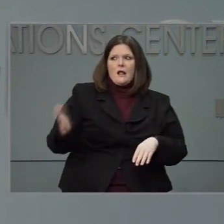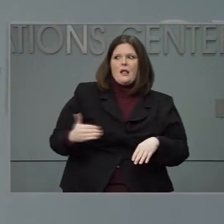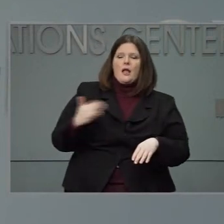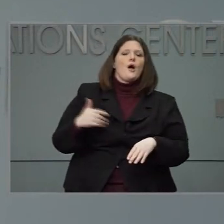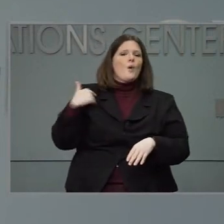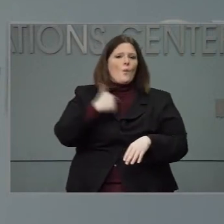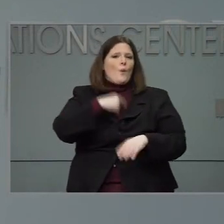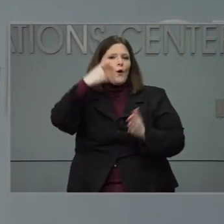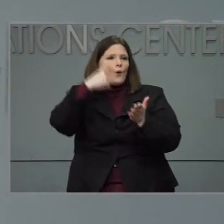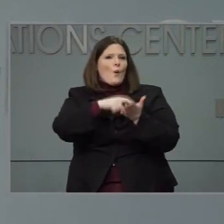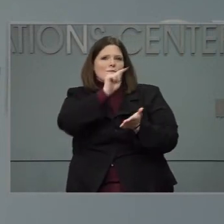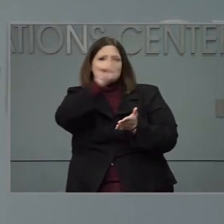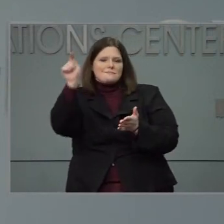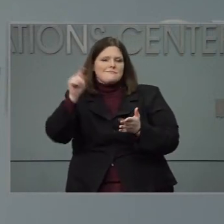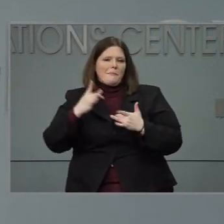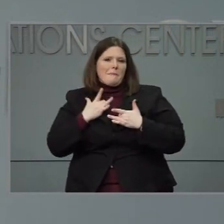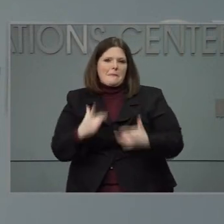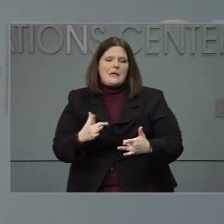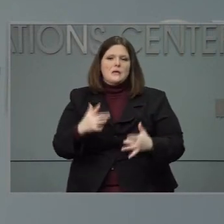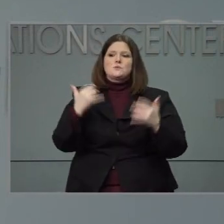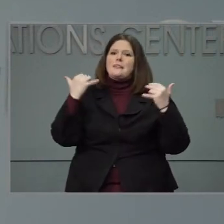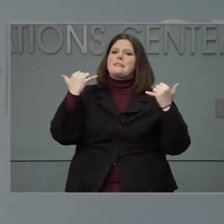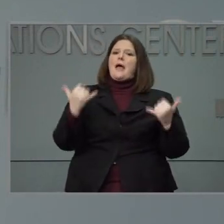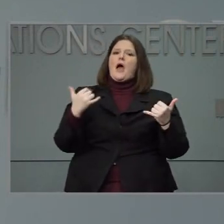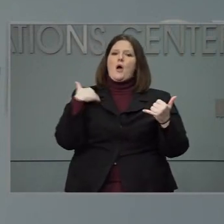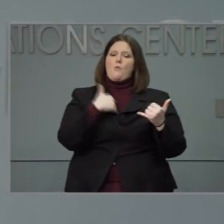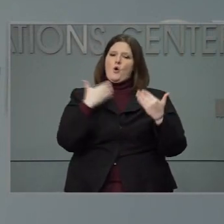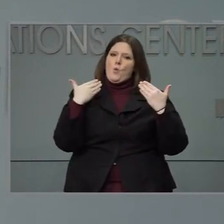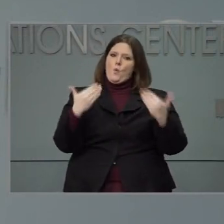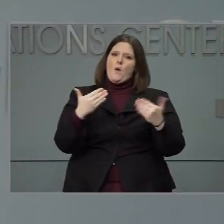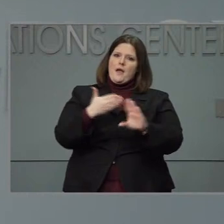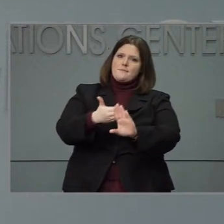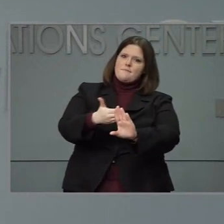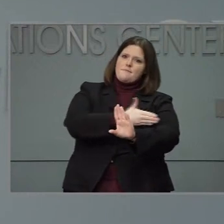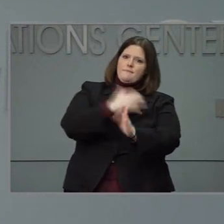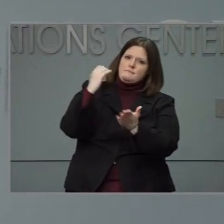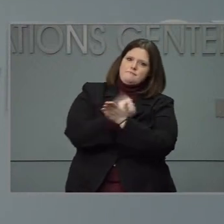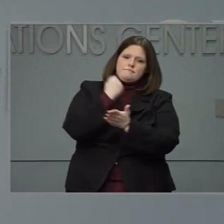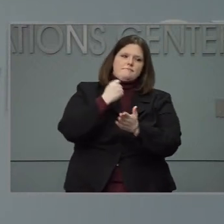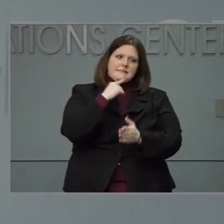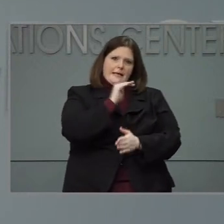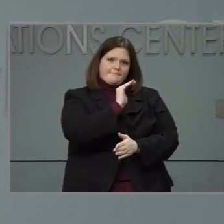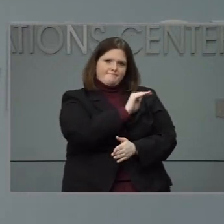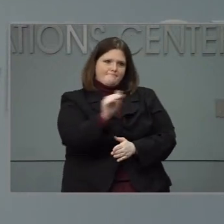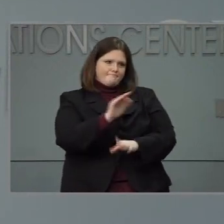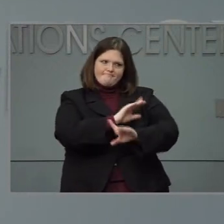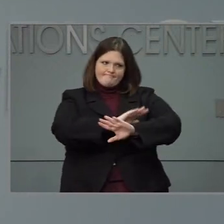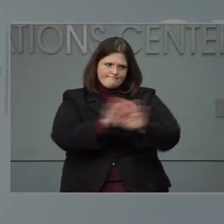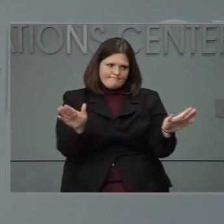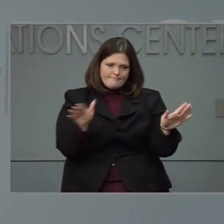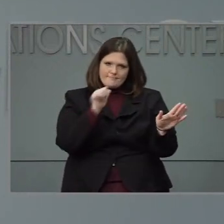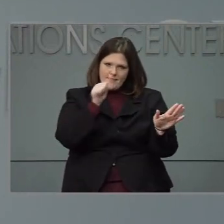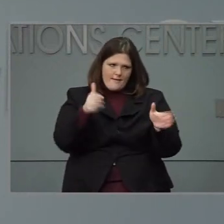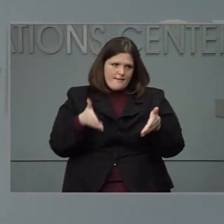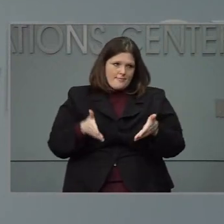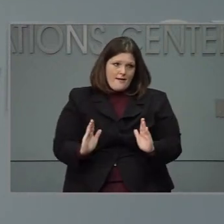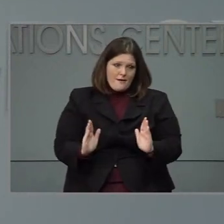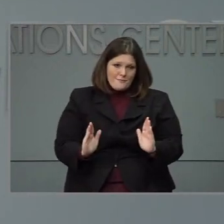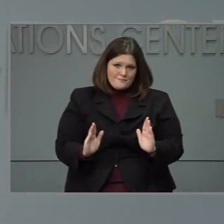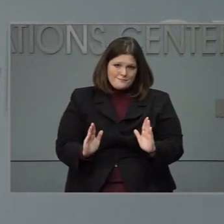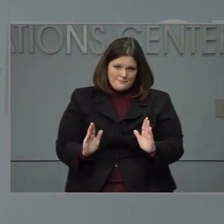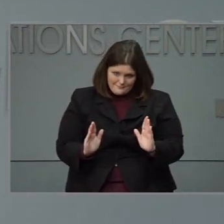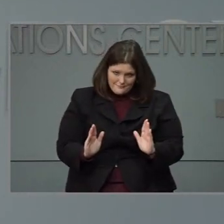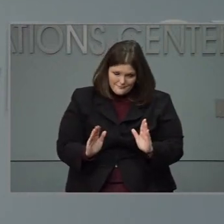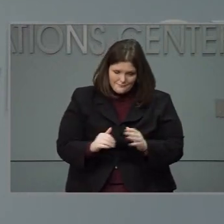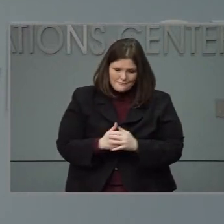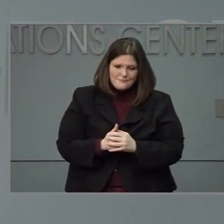exactly why we've asked our licensing boards and other associations to look at this. think they have some tools, or we need to be open to the possibility that